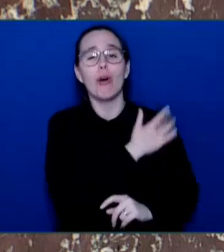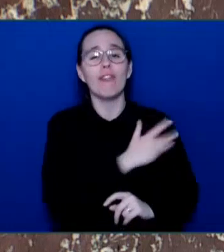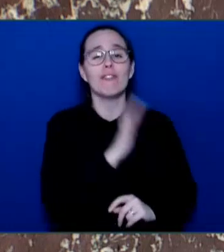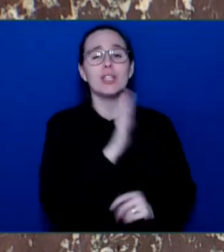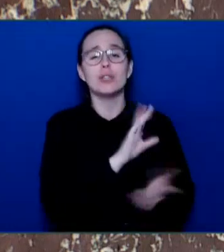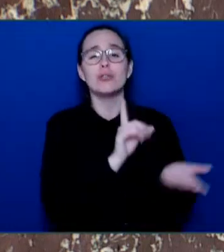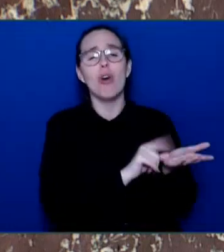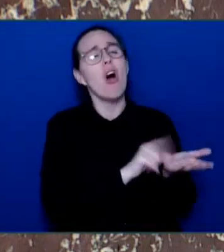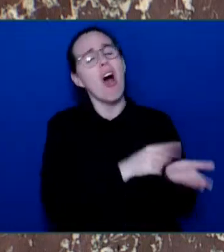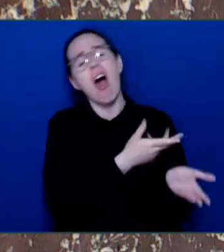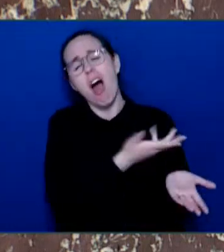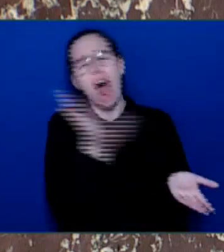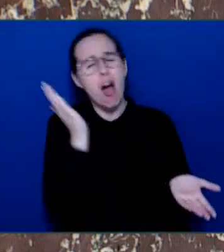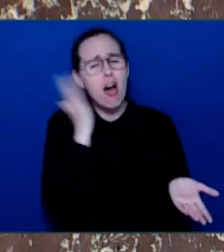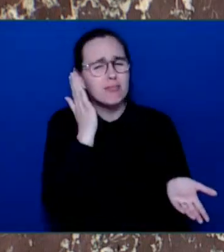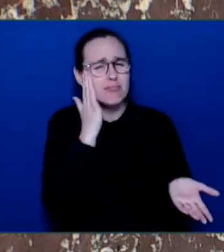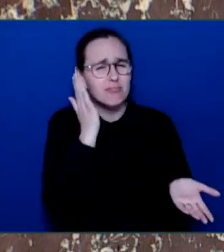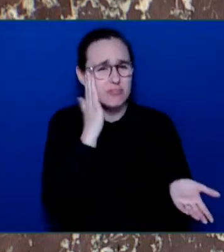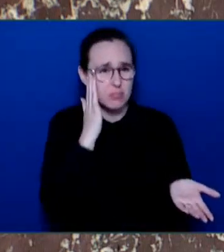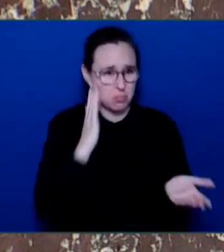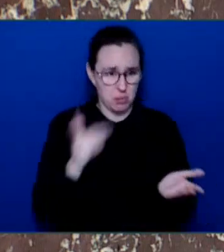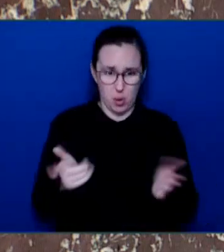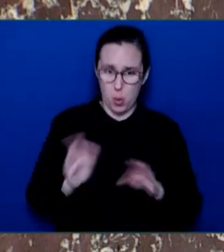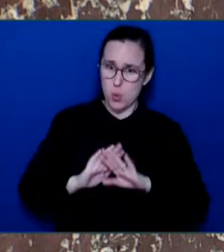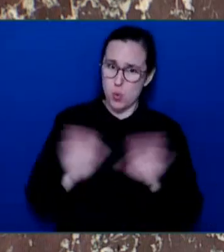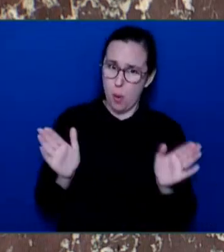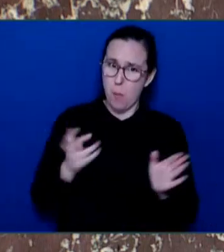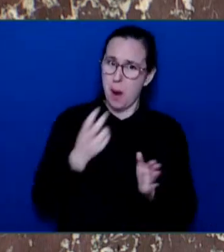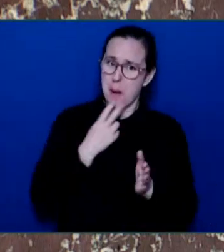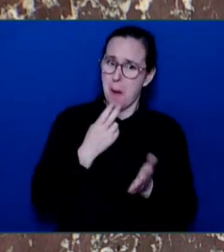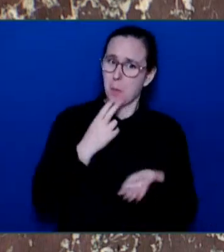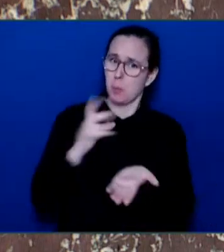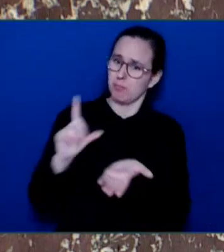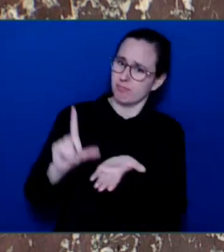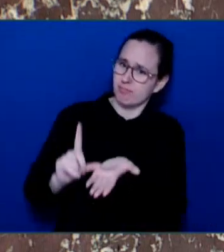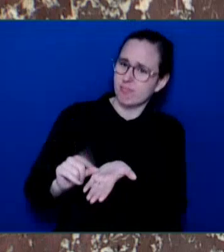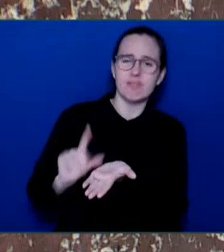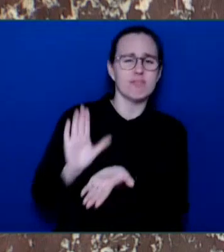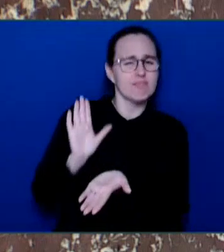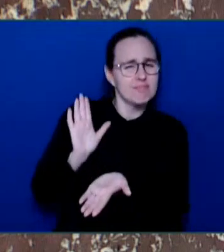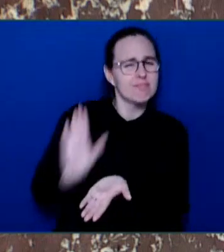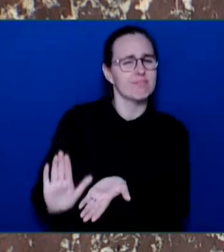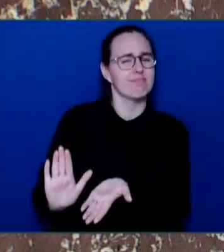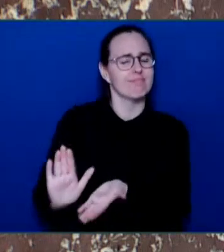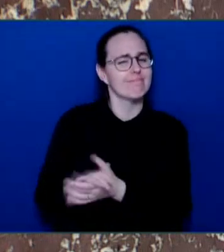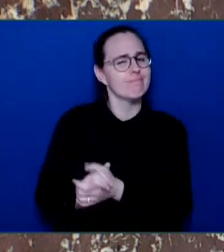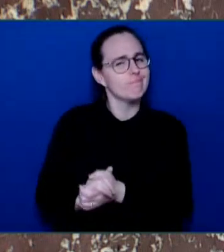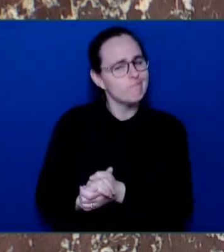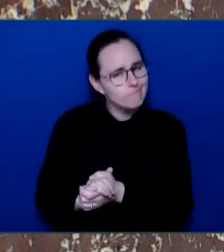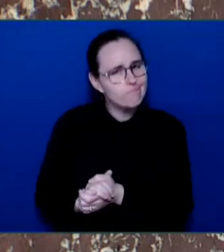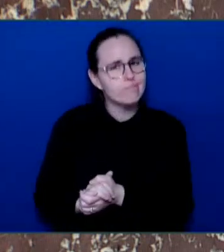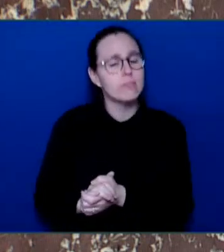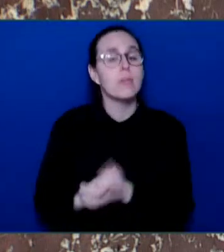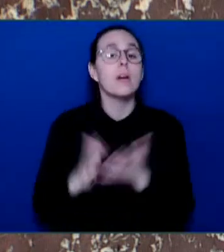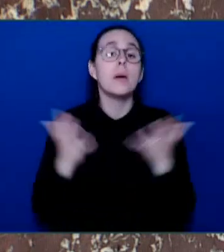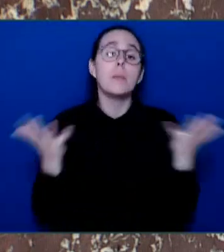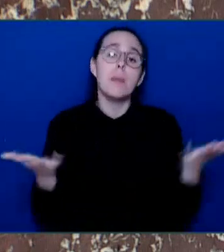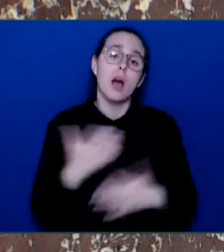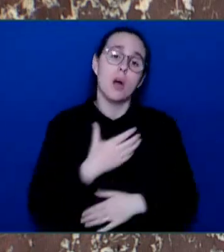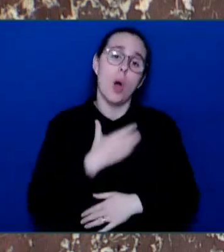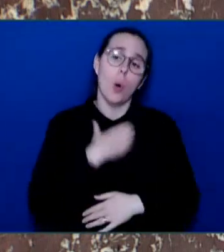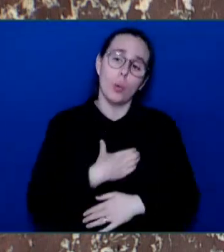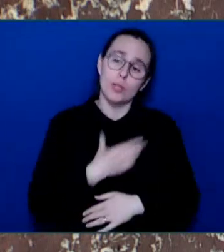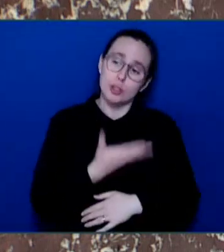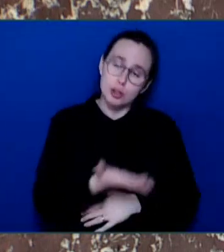can. I wish everyone well in their new endeavours from Kamloops this week. I know the member from Kamloops South Thompson shares that